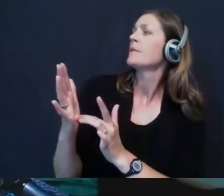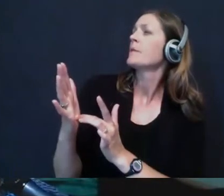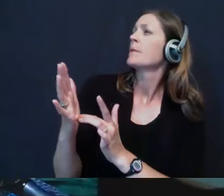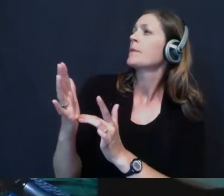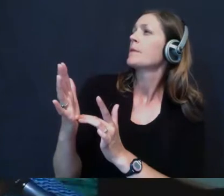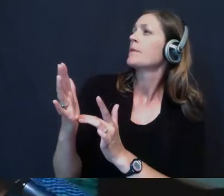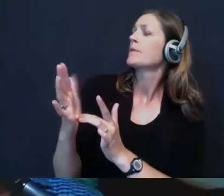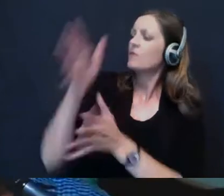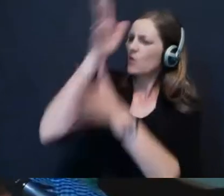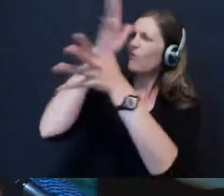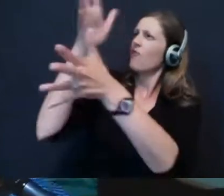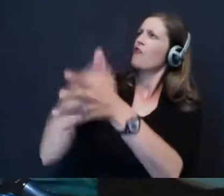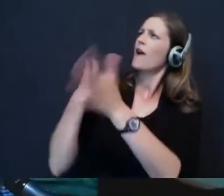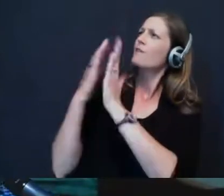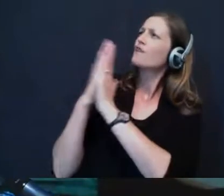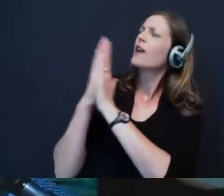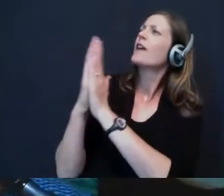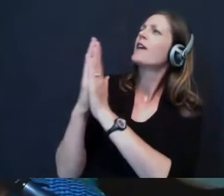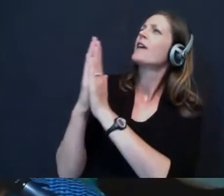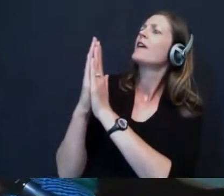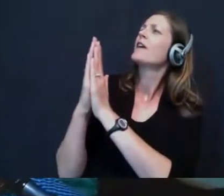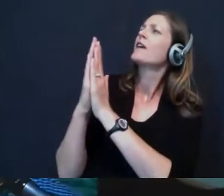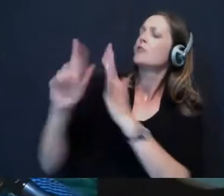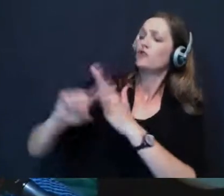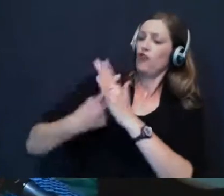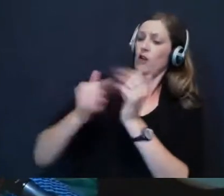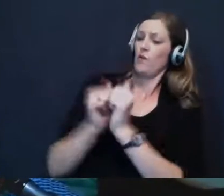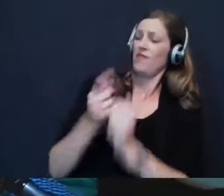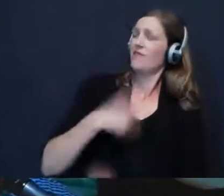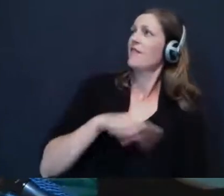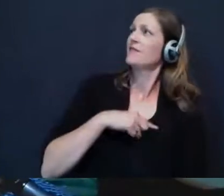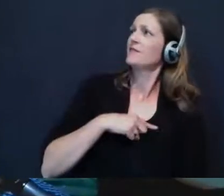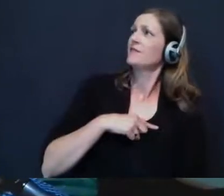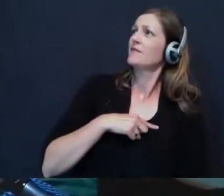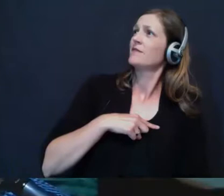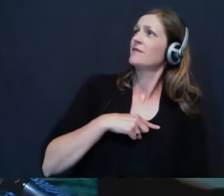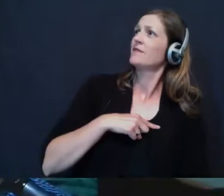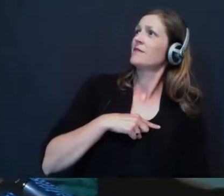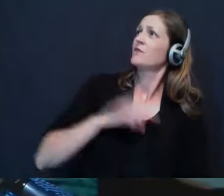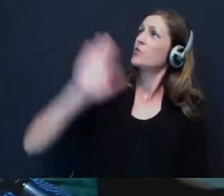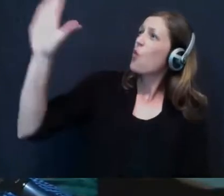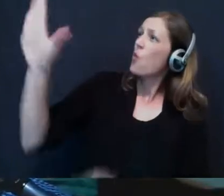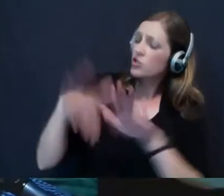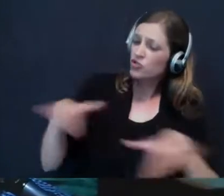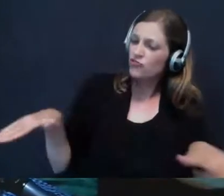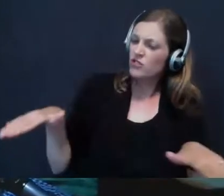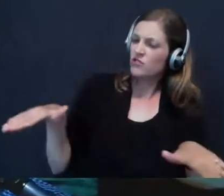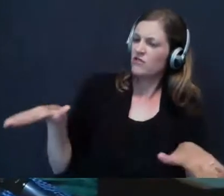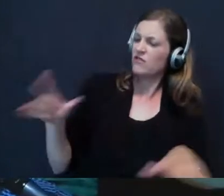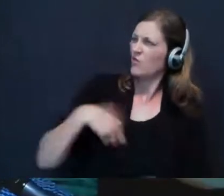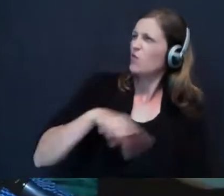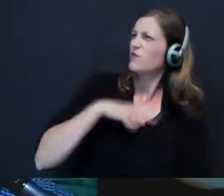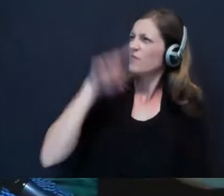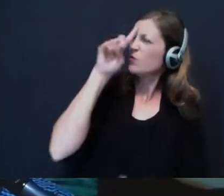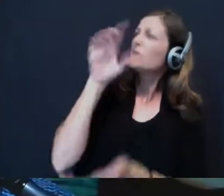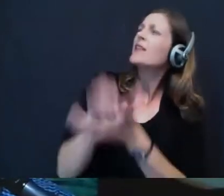So Father, I pray that starting with us, your children, those of us who believe that we would be